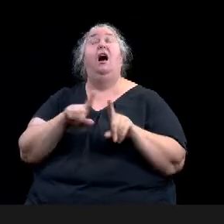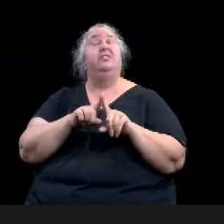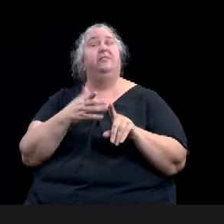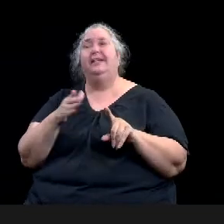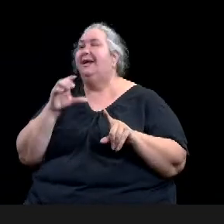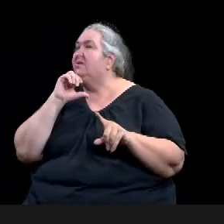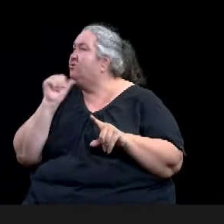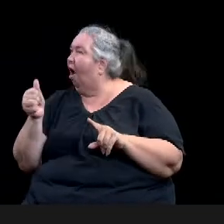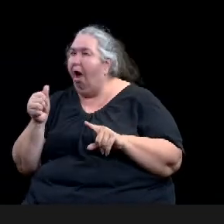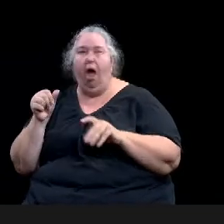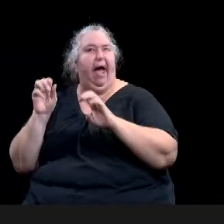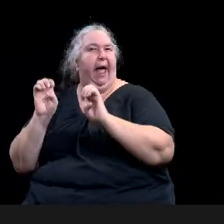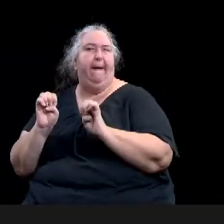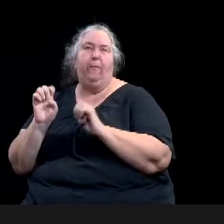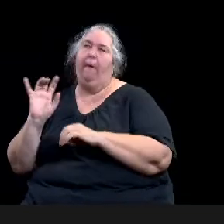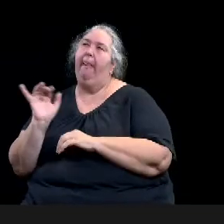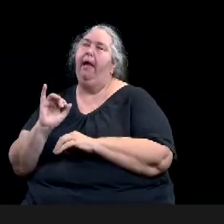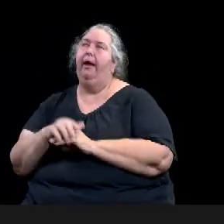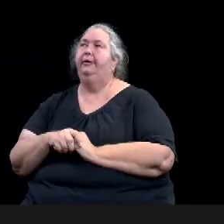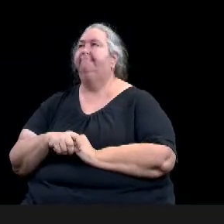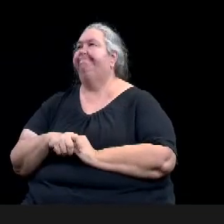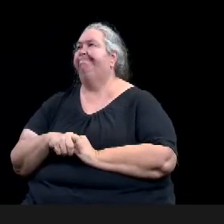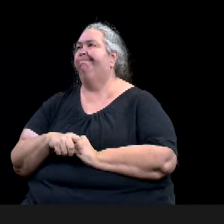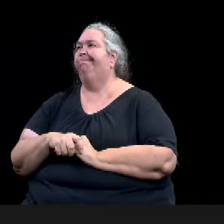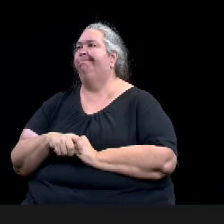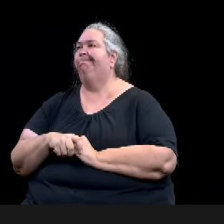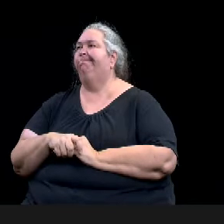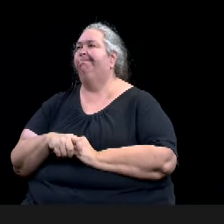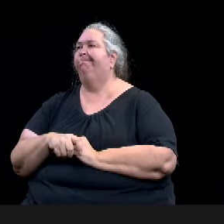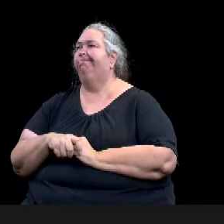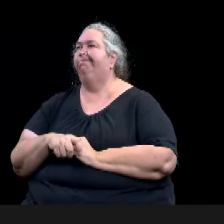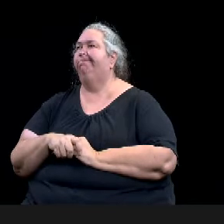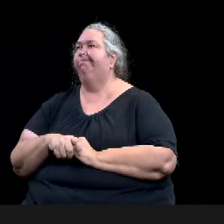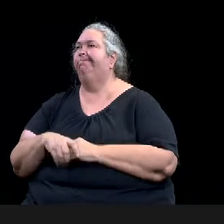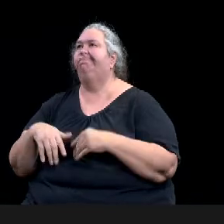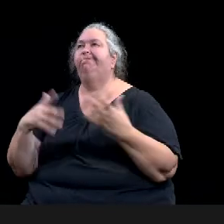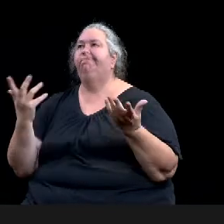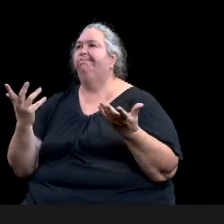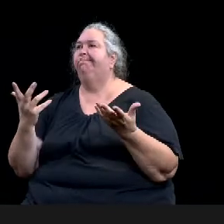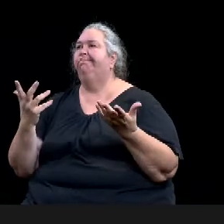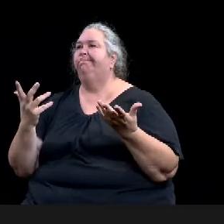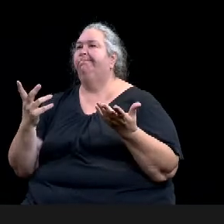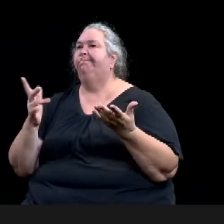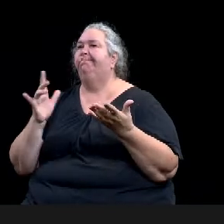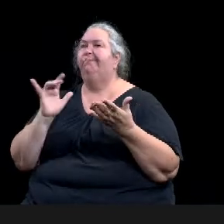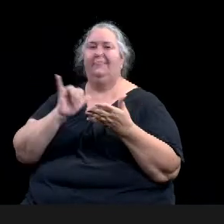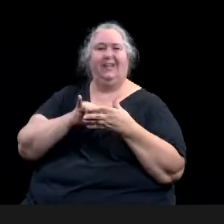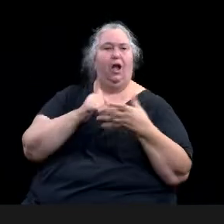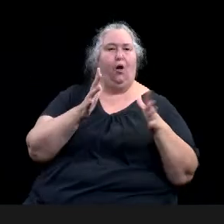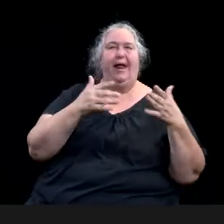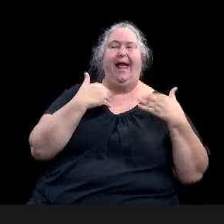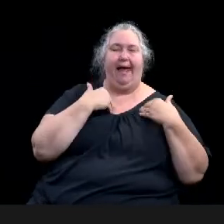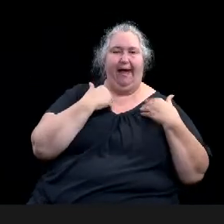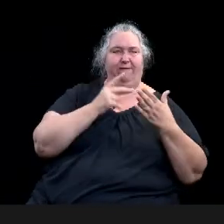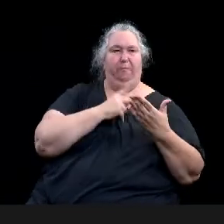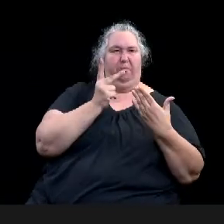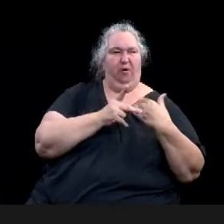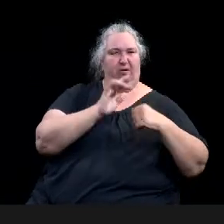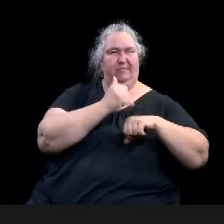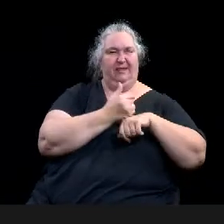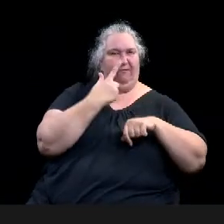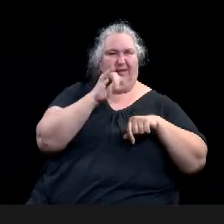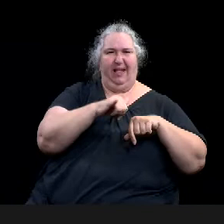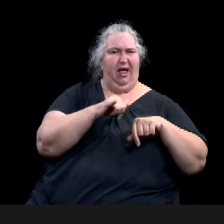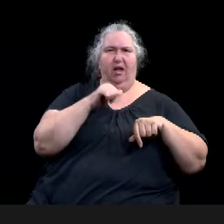program or service. Um, it would also, it would not be eligible if people asked to support an operating budget for some ongoing